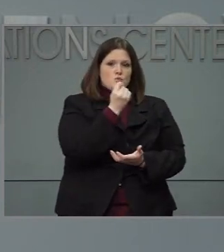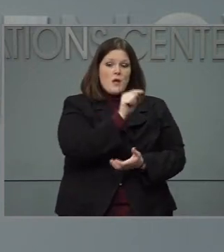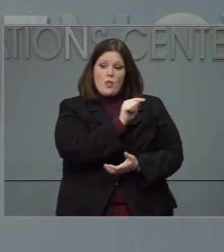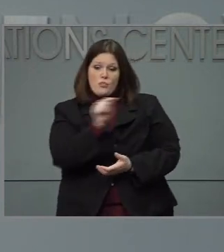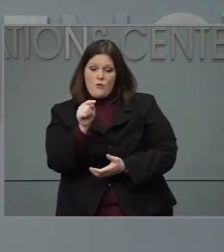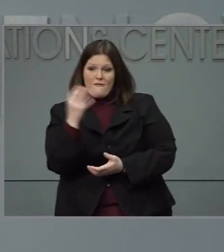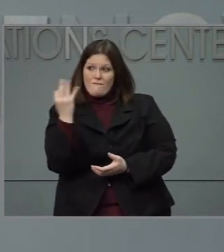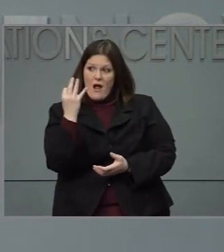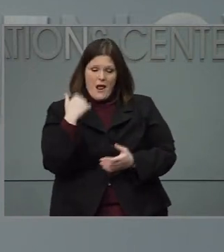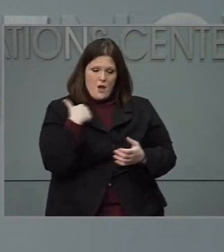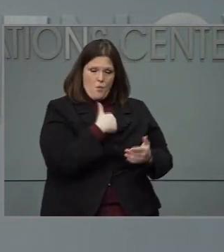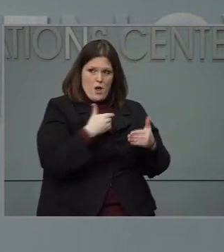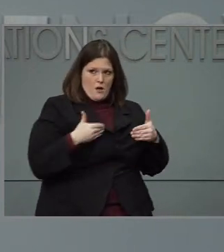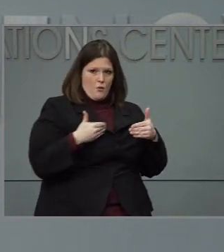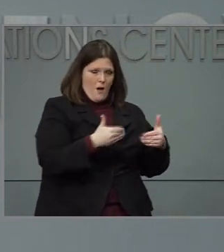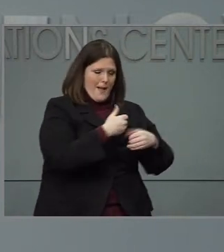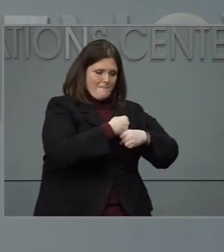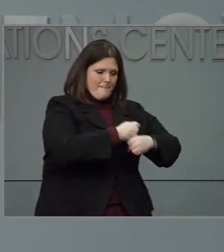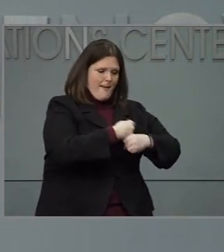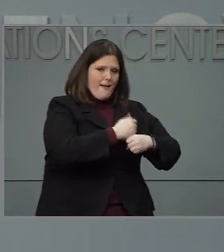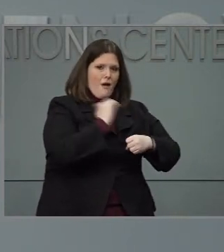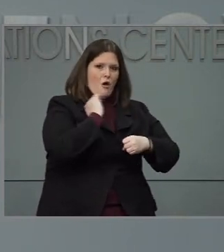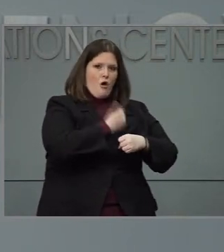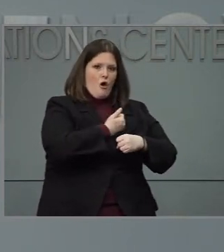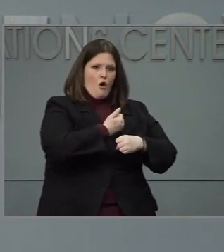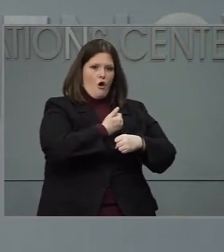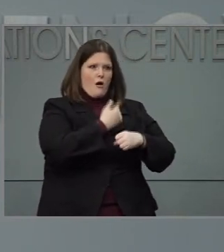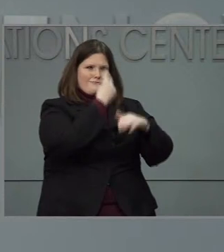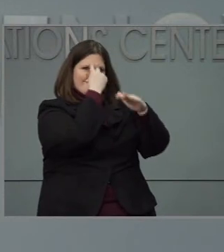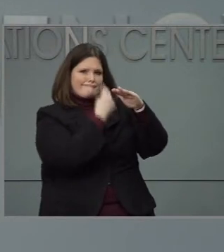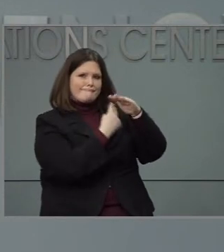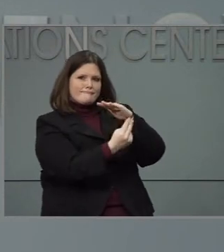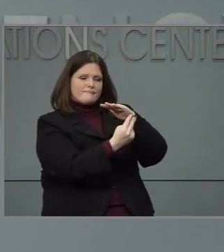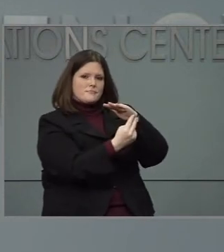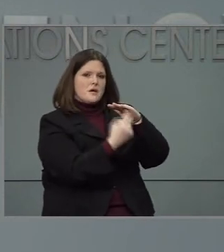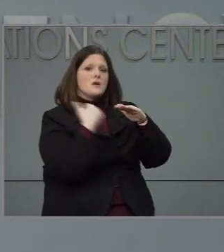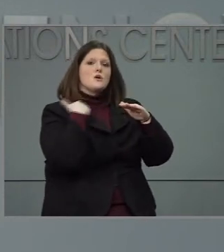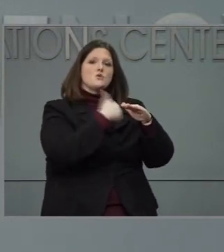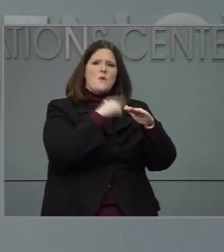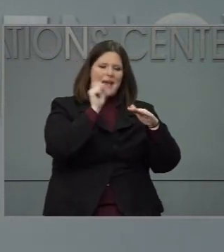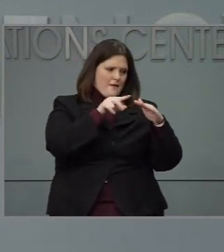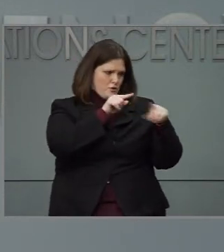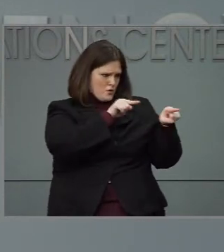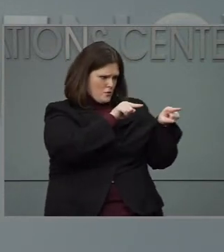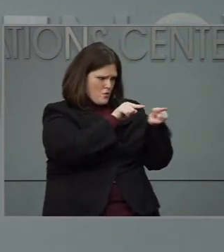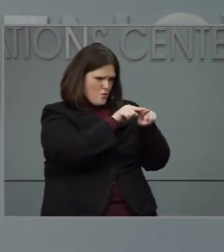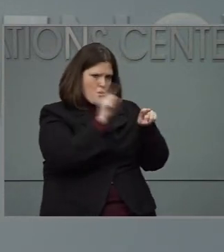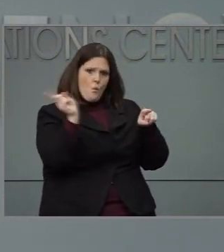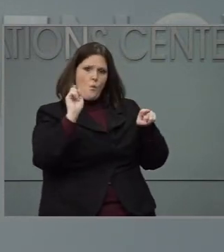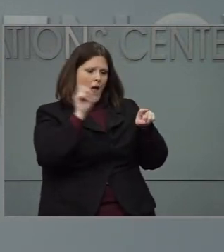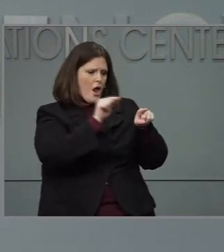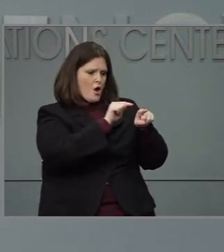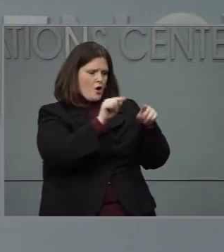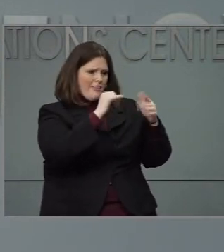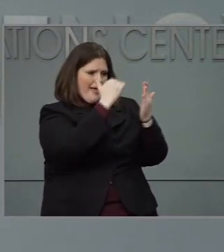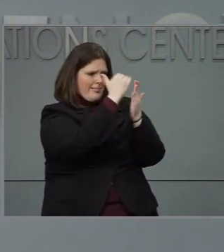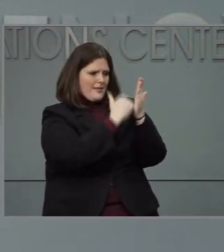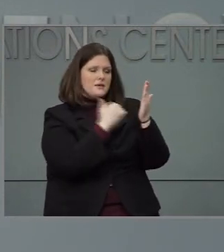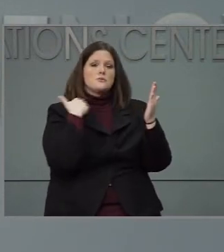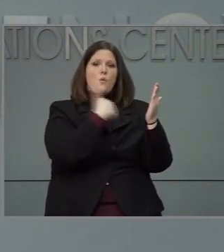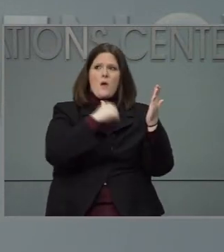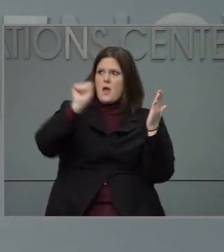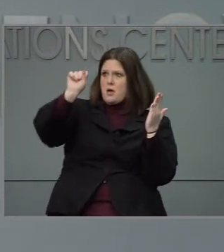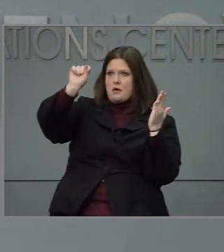our our own allocation where we basically need to tell the federal government where should they ship that allocation